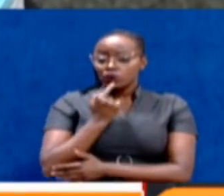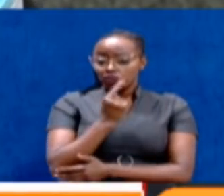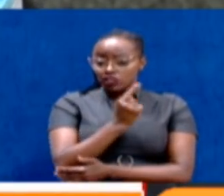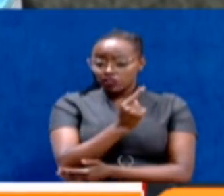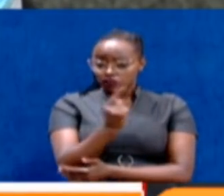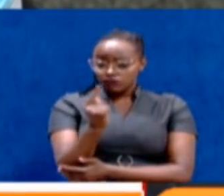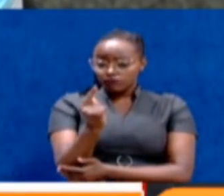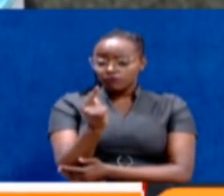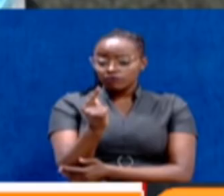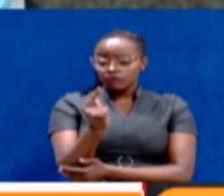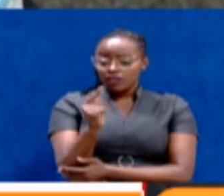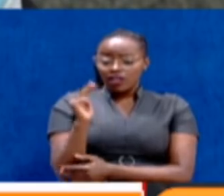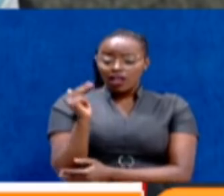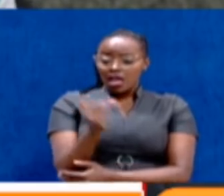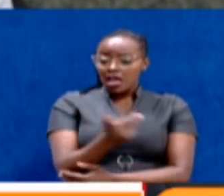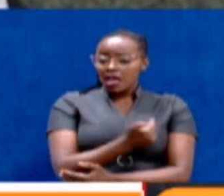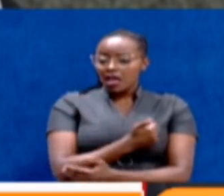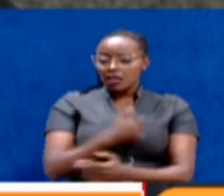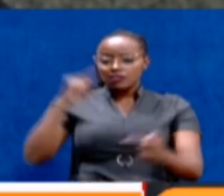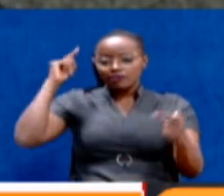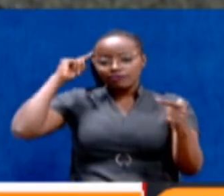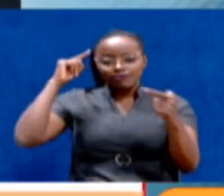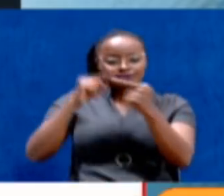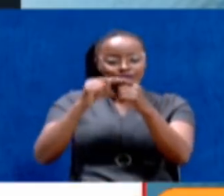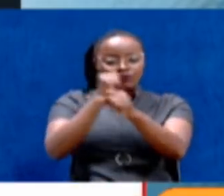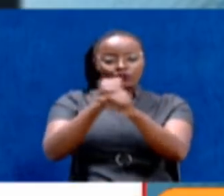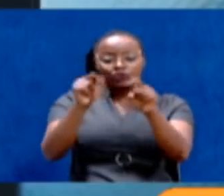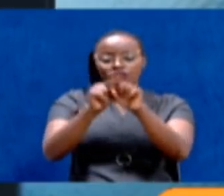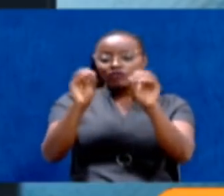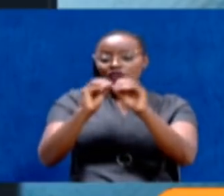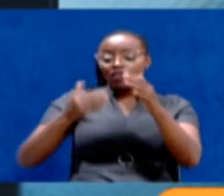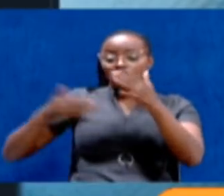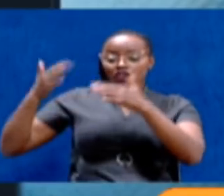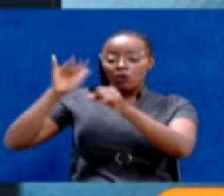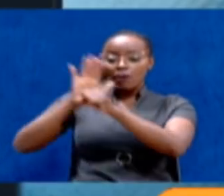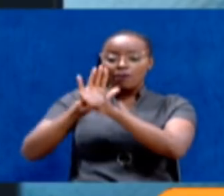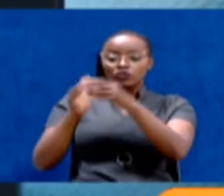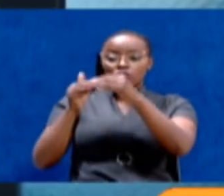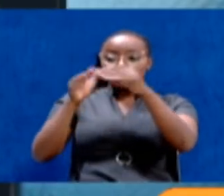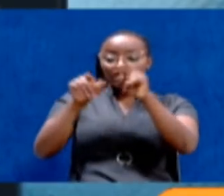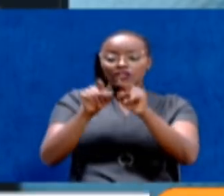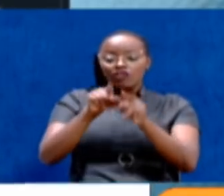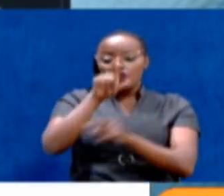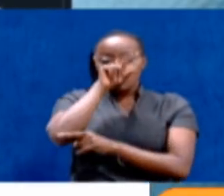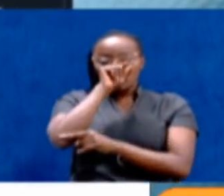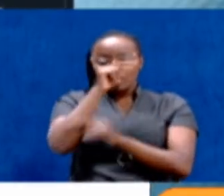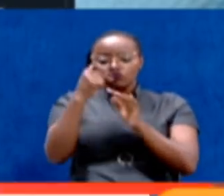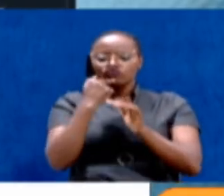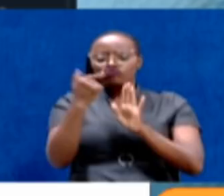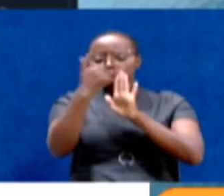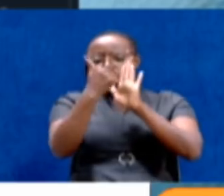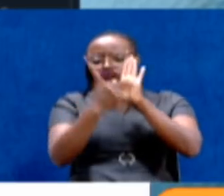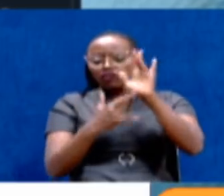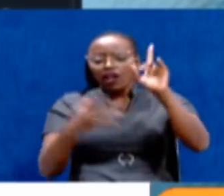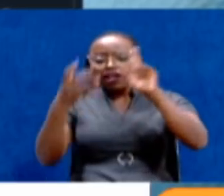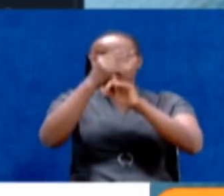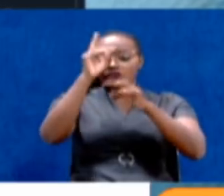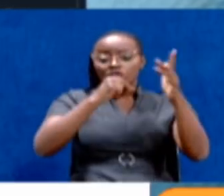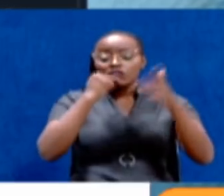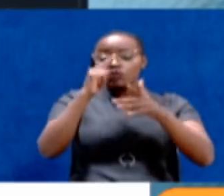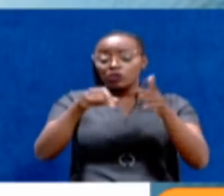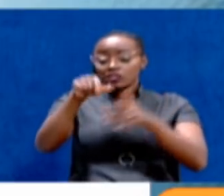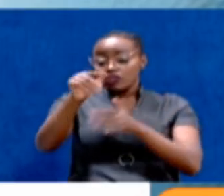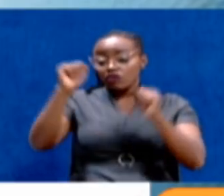we have not intended to be wrong. The former majority leader taking on Twitter to highlight his achievements, Duwale indicating